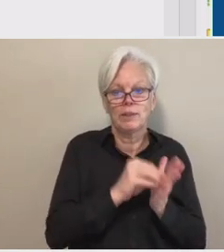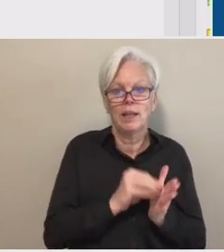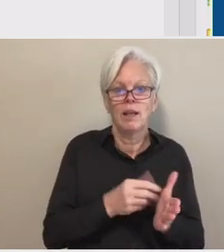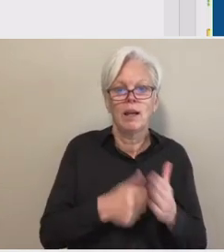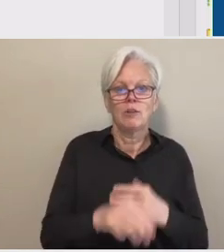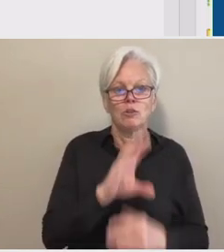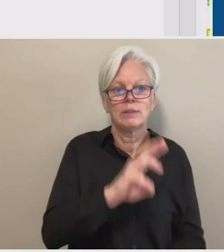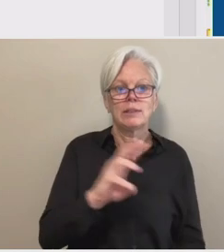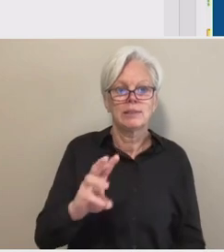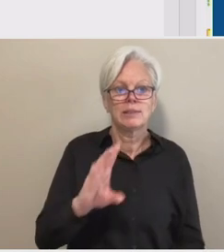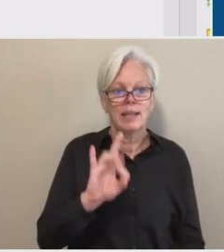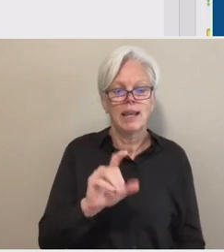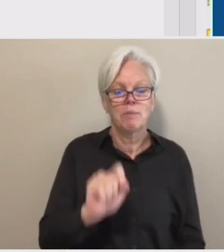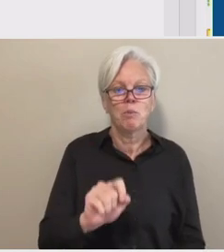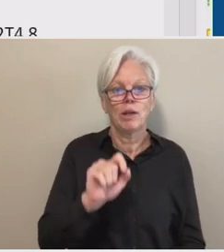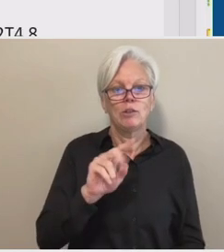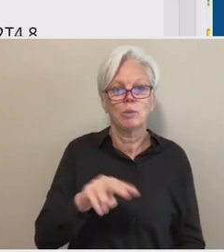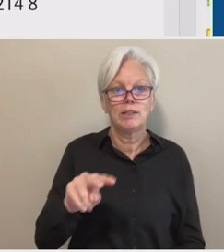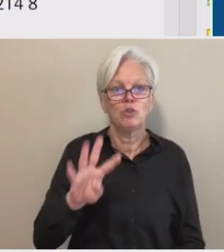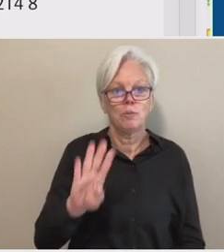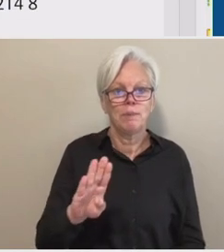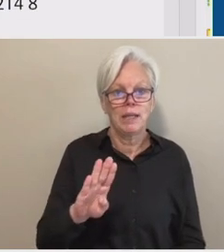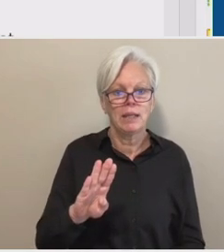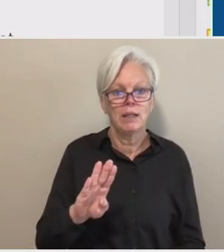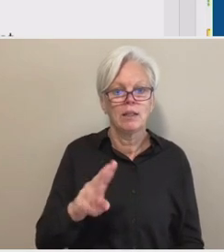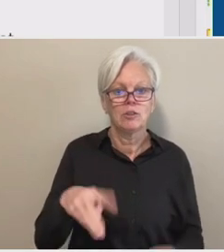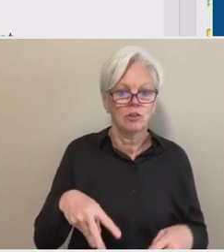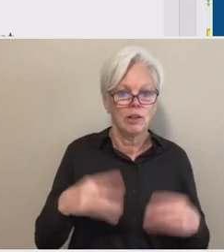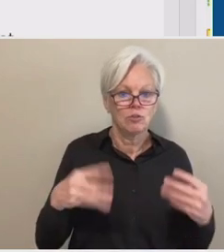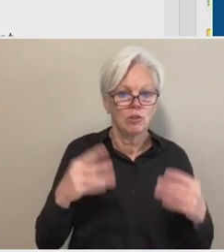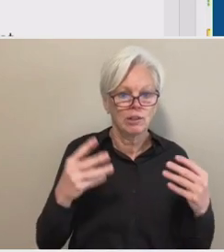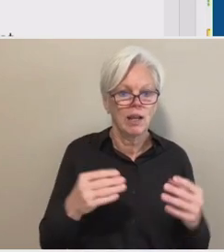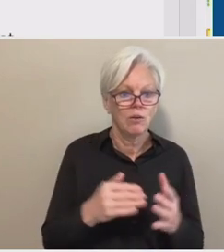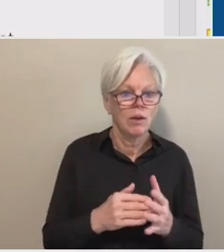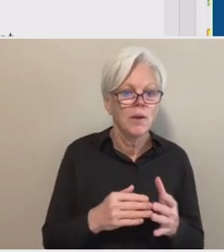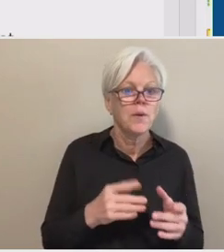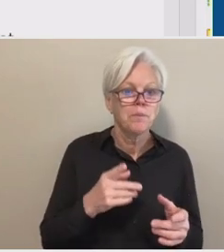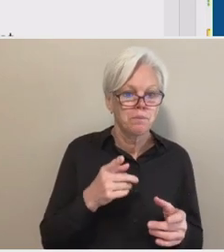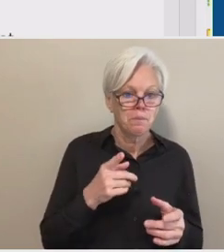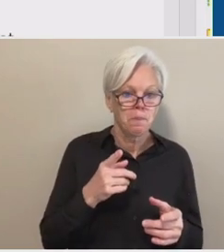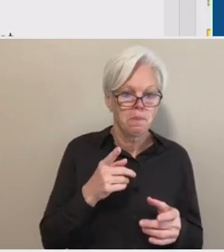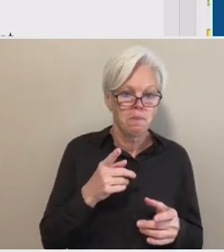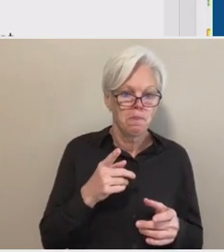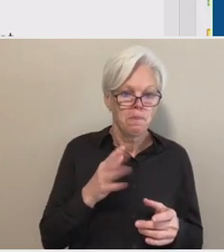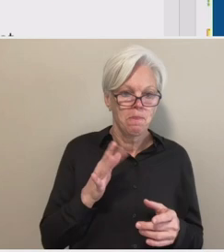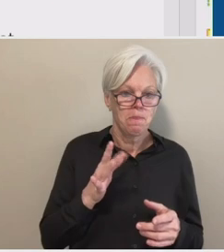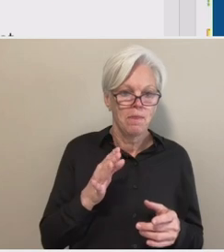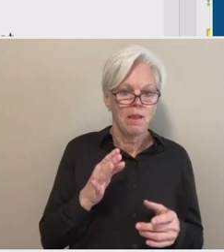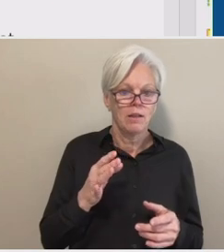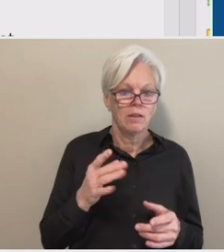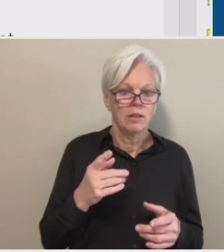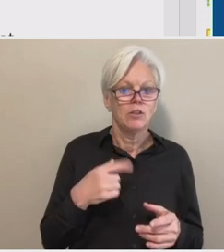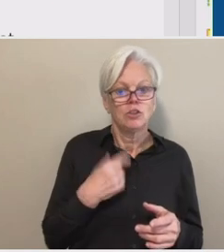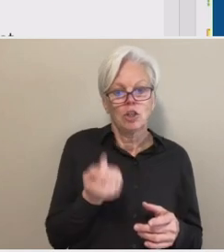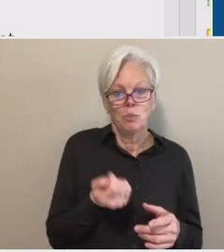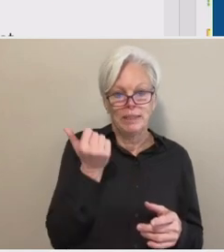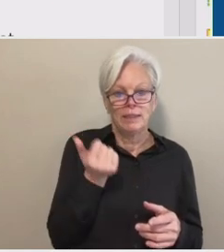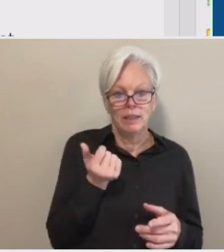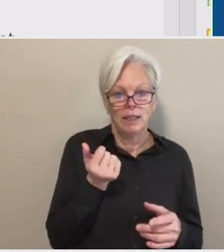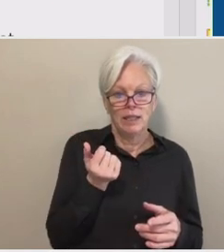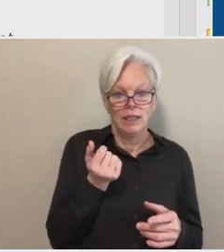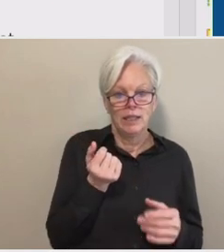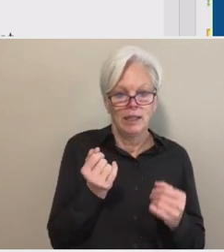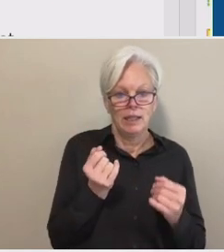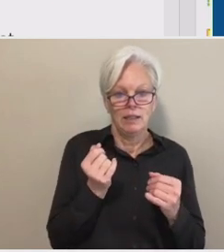.22b. You scroll back down, uh, Vanessa, uh, and then we, um, uh, we simply, uh, deleted the, uh, the, the,